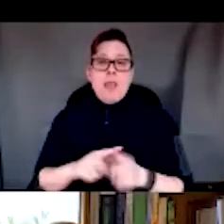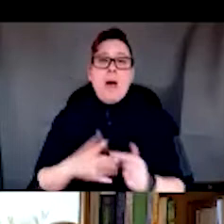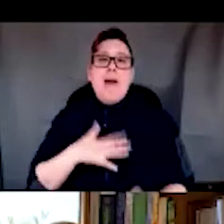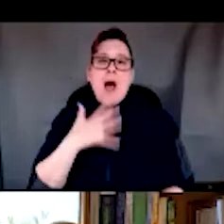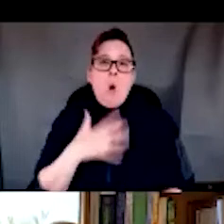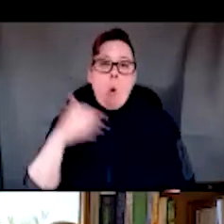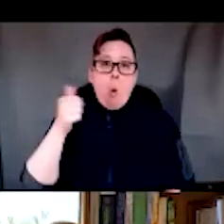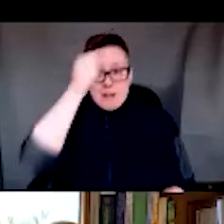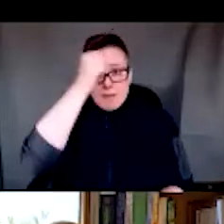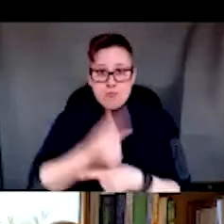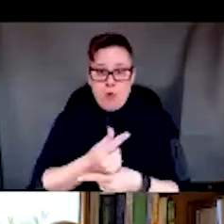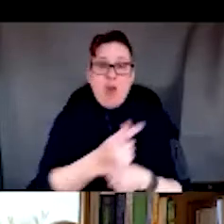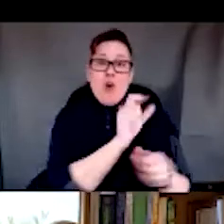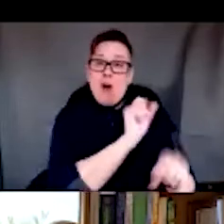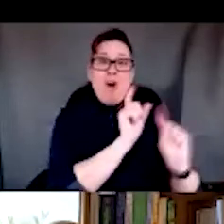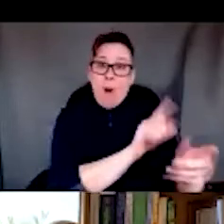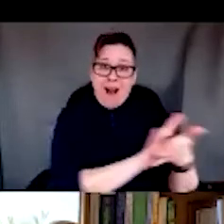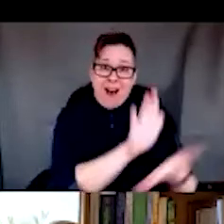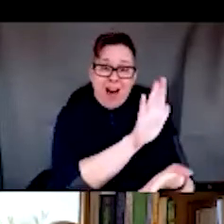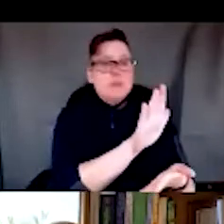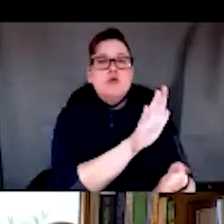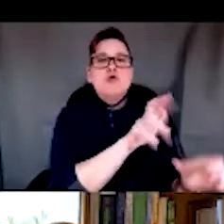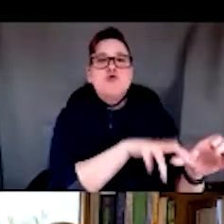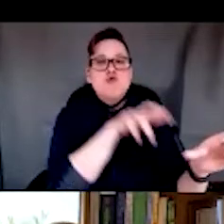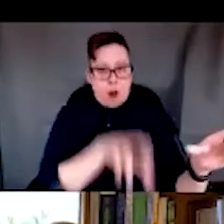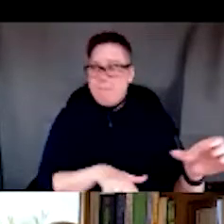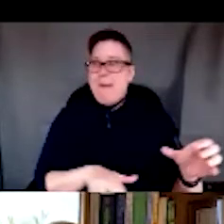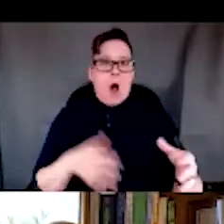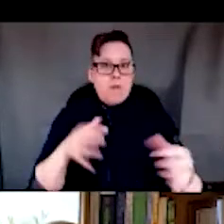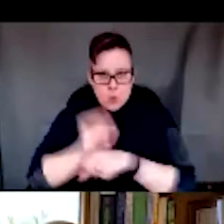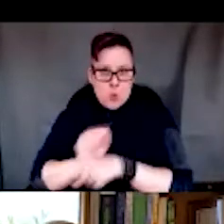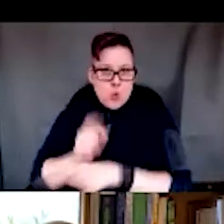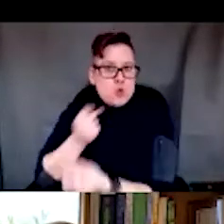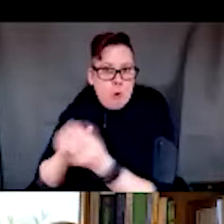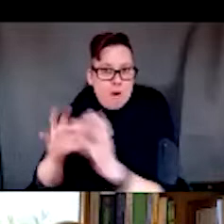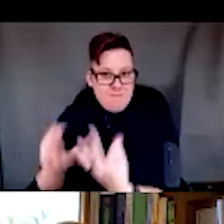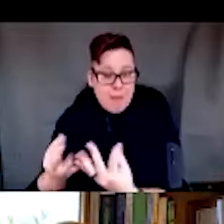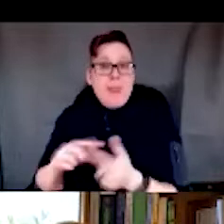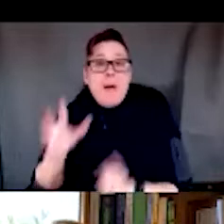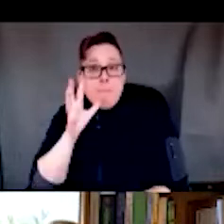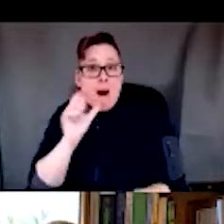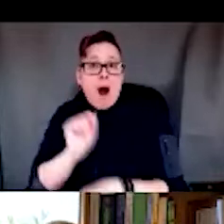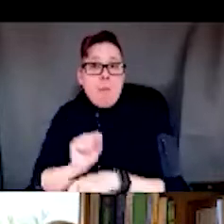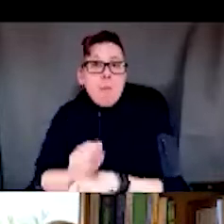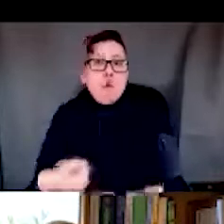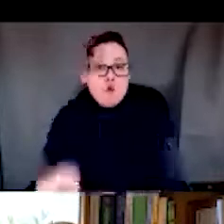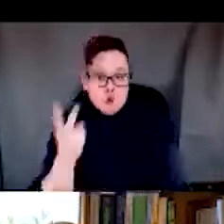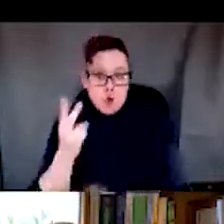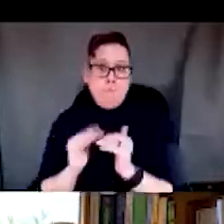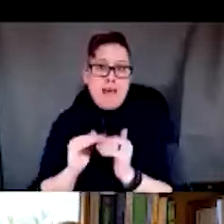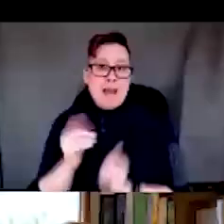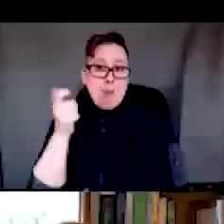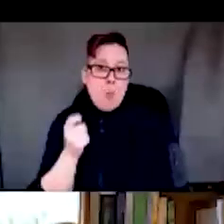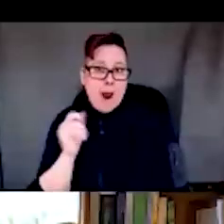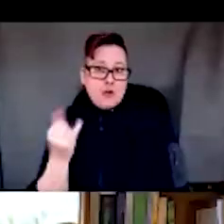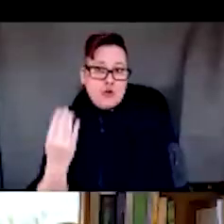have to drop out of college and work to help, you know, support the family. And my mom worked two minimum wage jobs to try to keep us in our